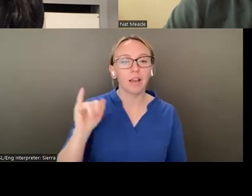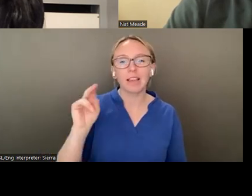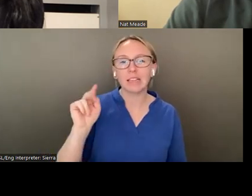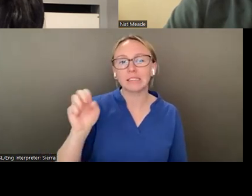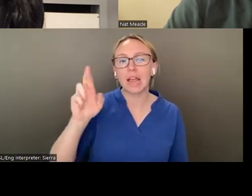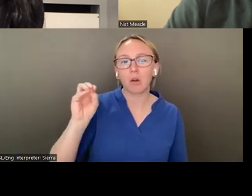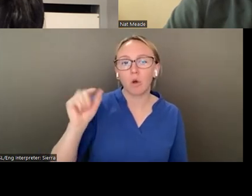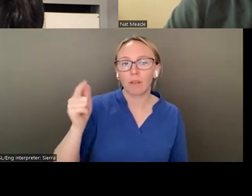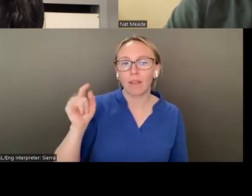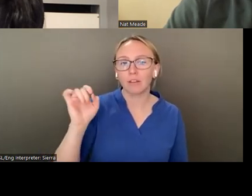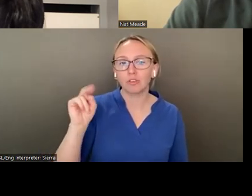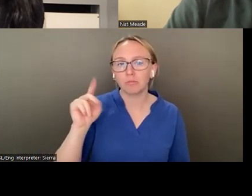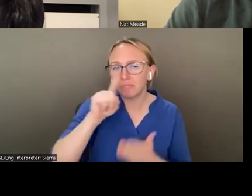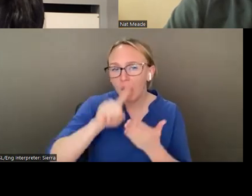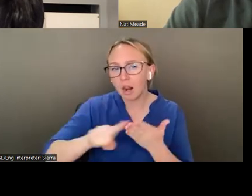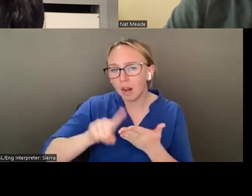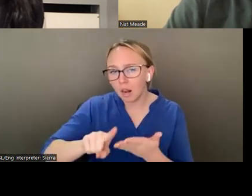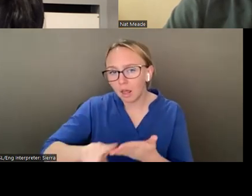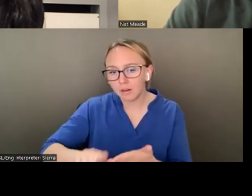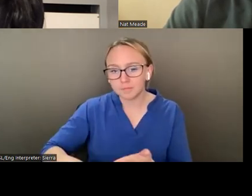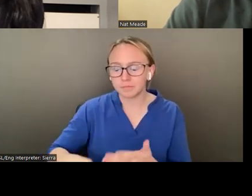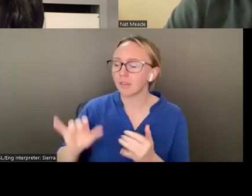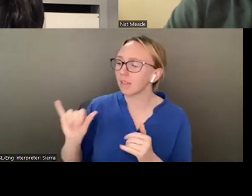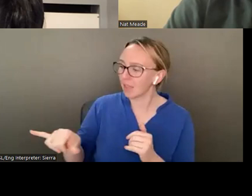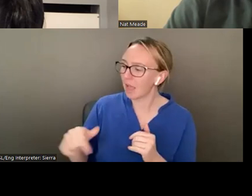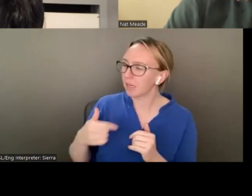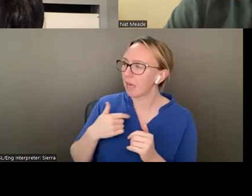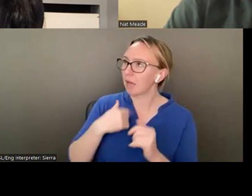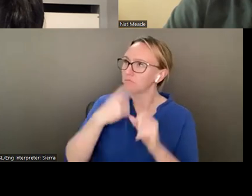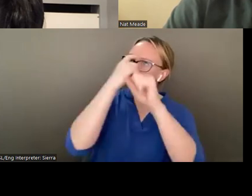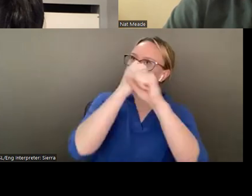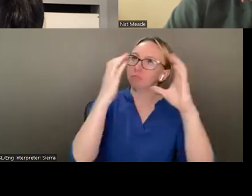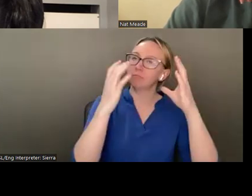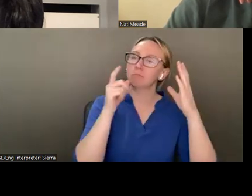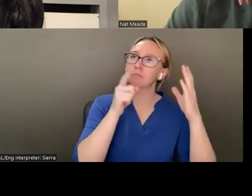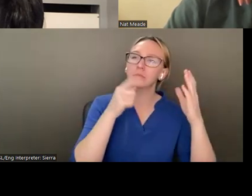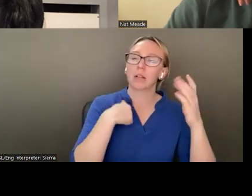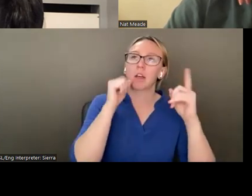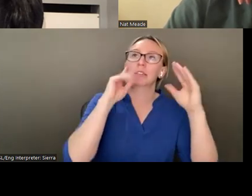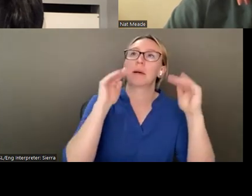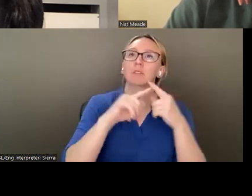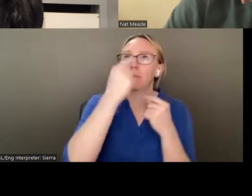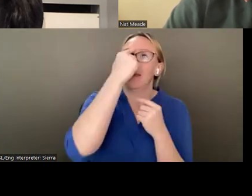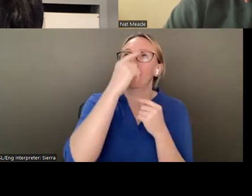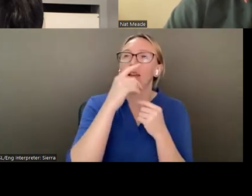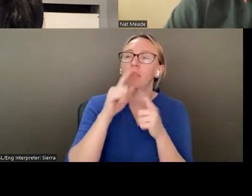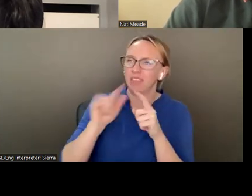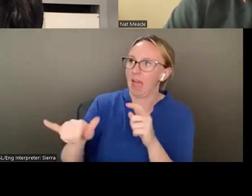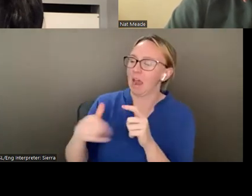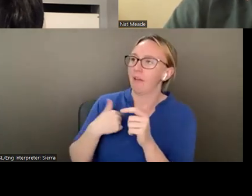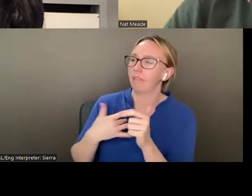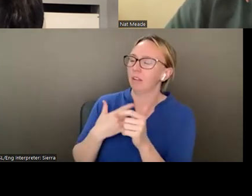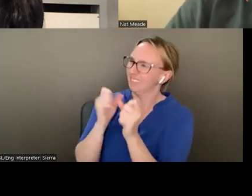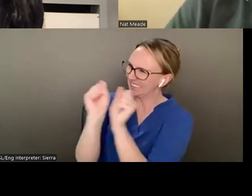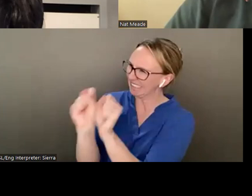This, this has really taken me to a place I didn't expect that is resonates a hundred percent with me as an artist. Thank you. So,